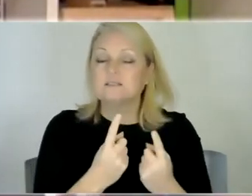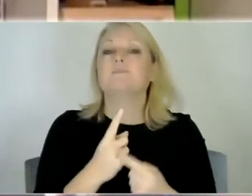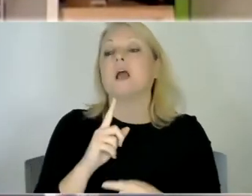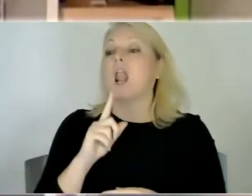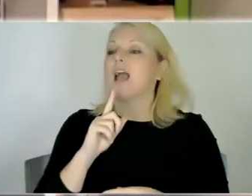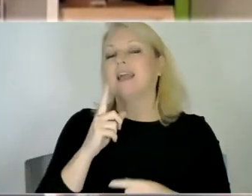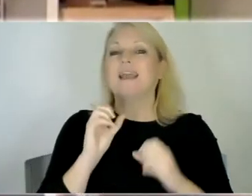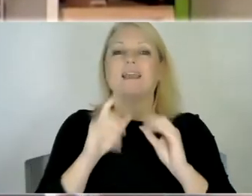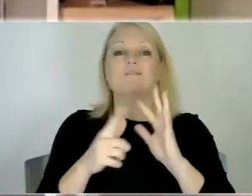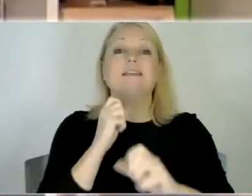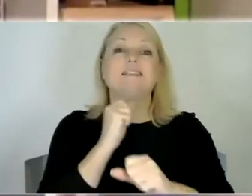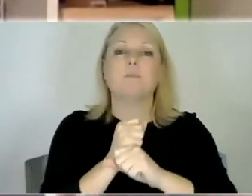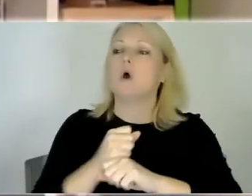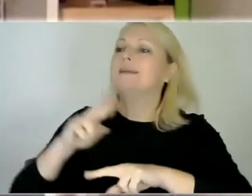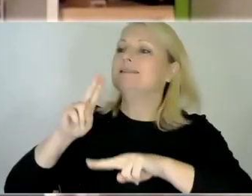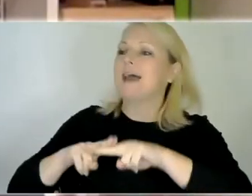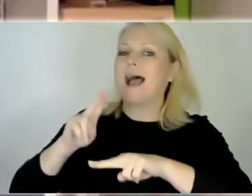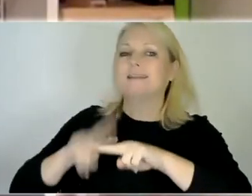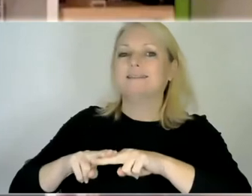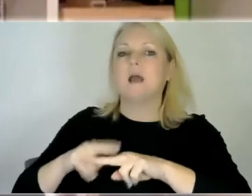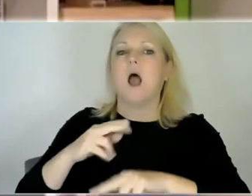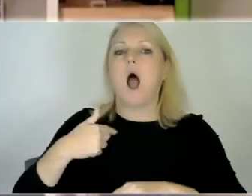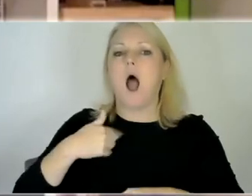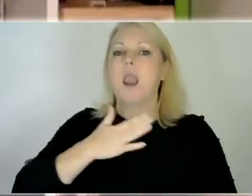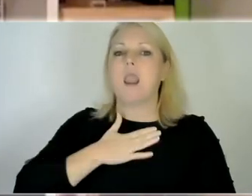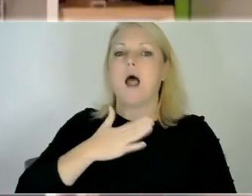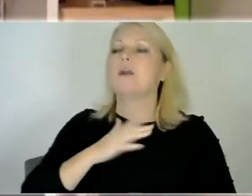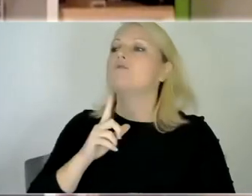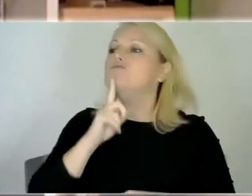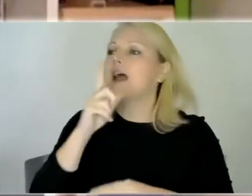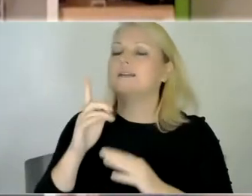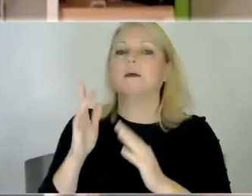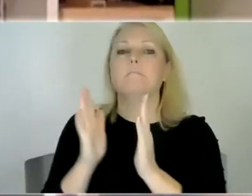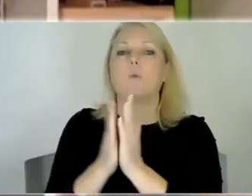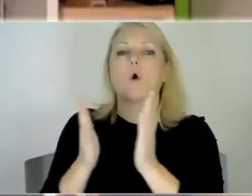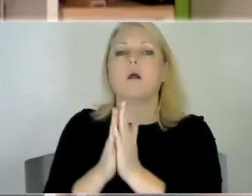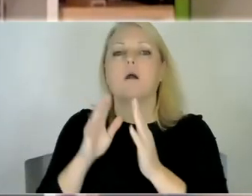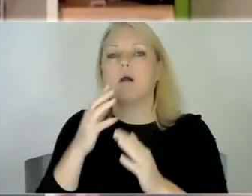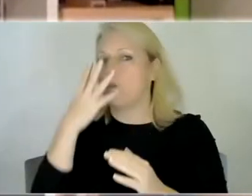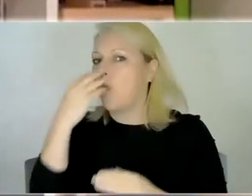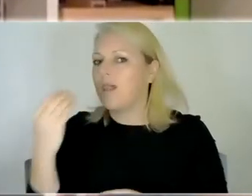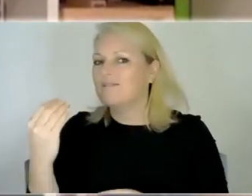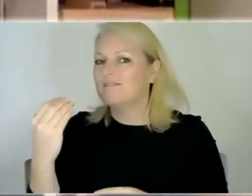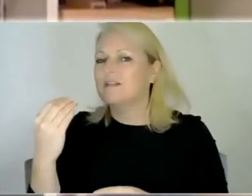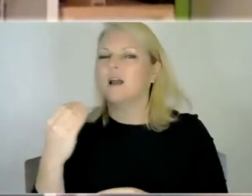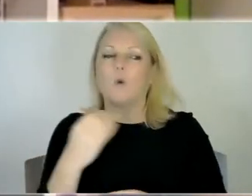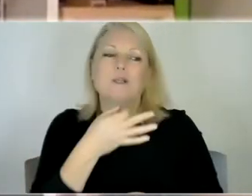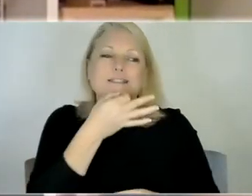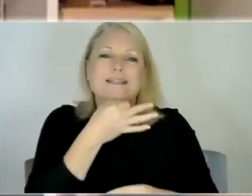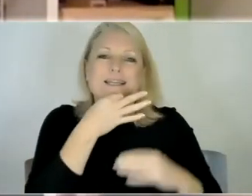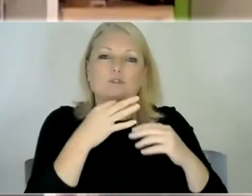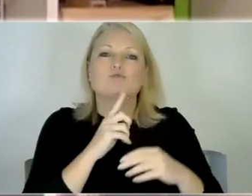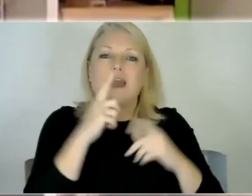like red book wolf which is a little red riding hood book um you know so he can be quite specific with things